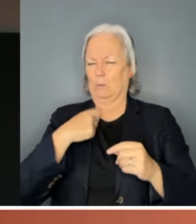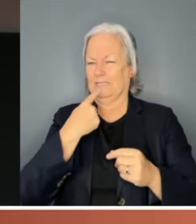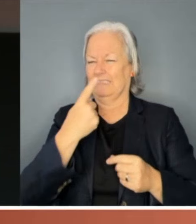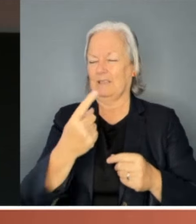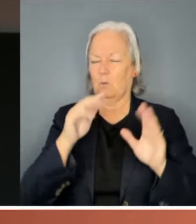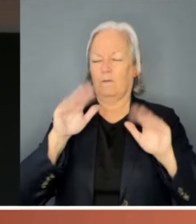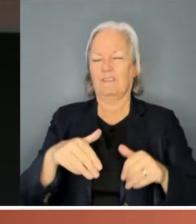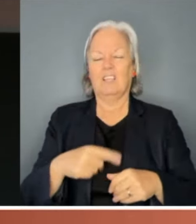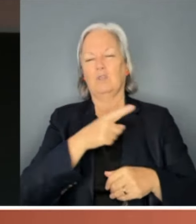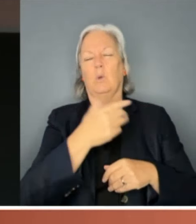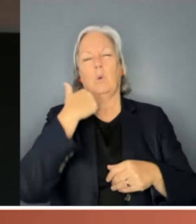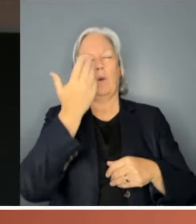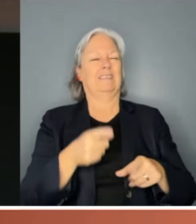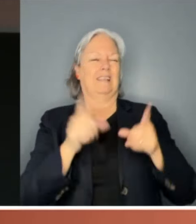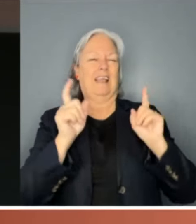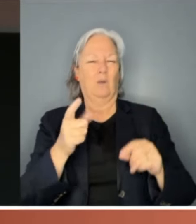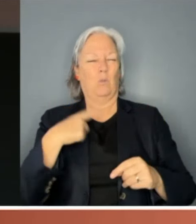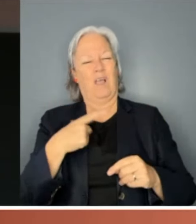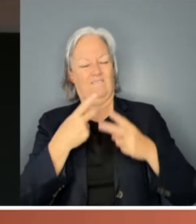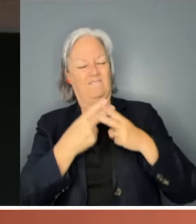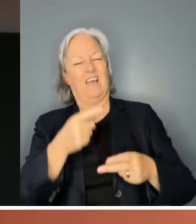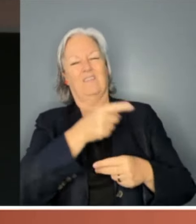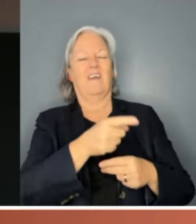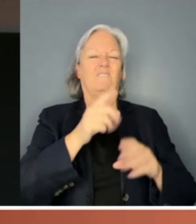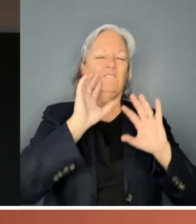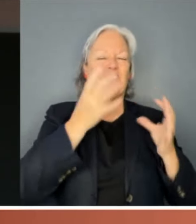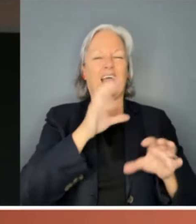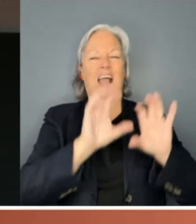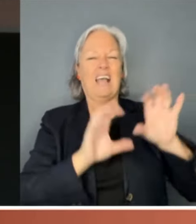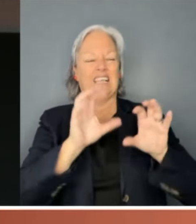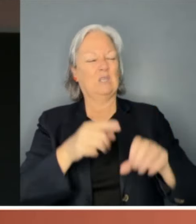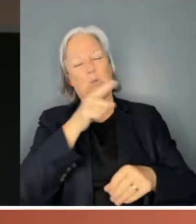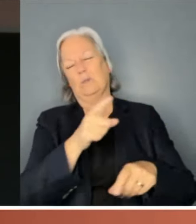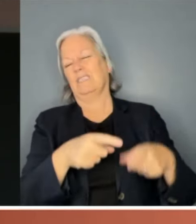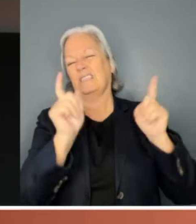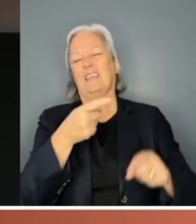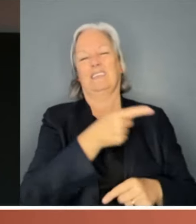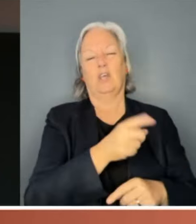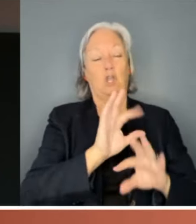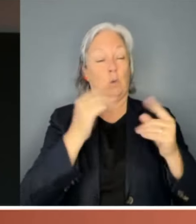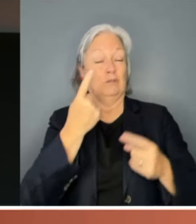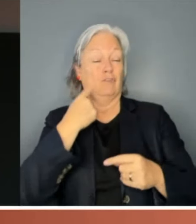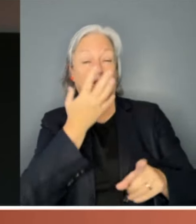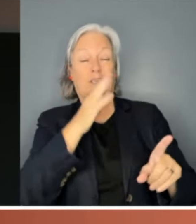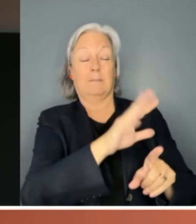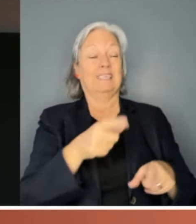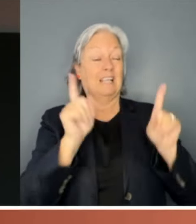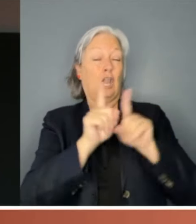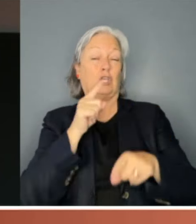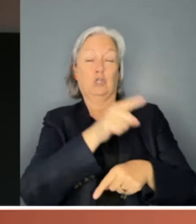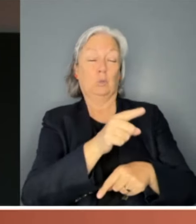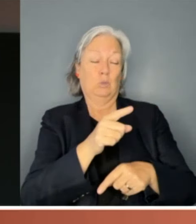slut. Why would anyone fuck that fat-ass slut anyway? Face it, you're a slut. No one is trying to shame you because sluts like you have no shame.